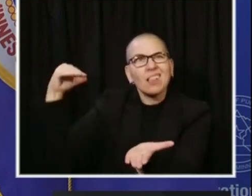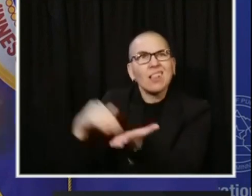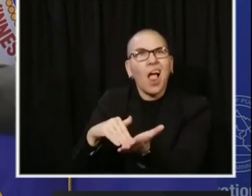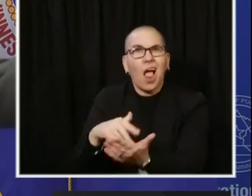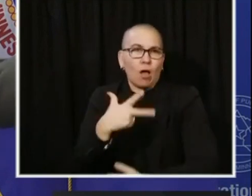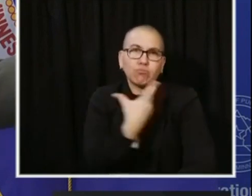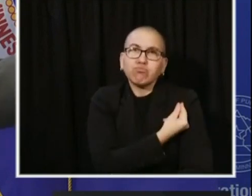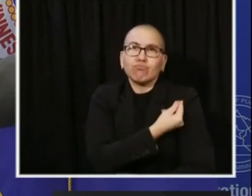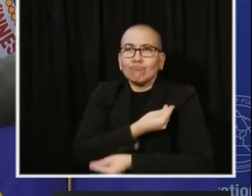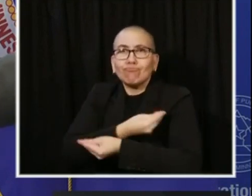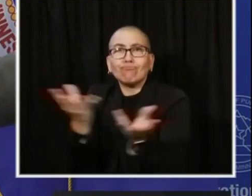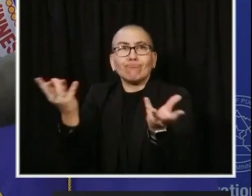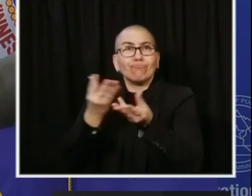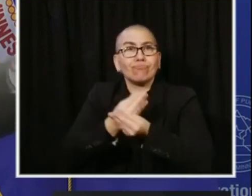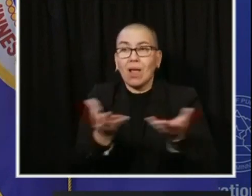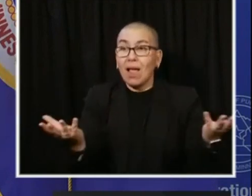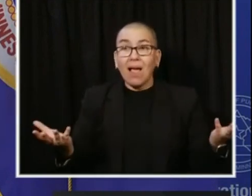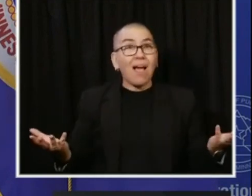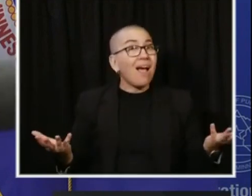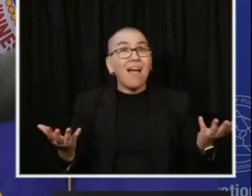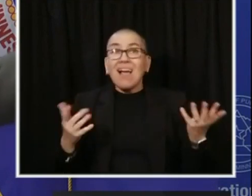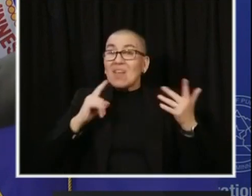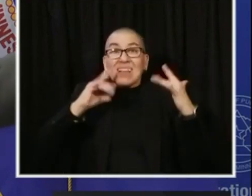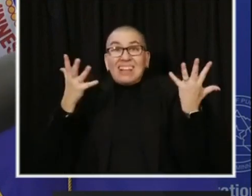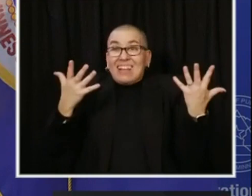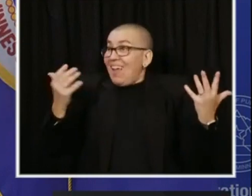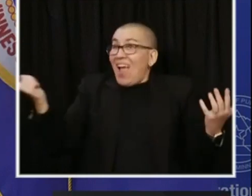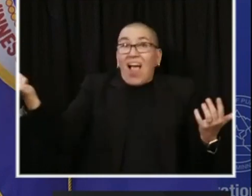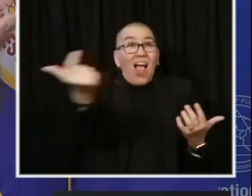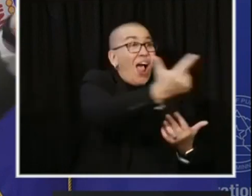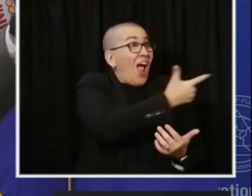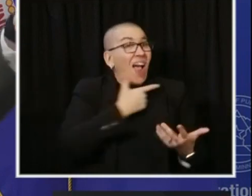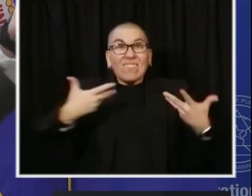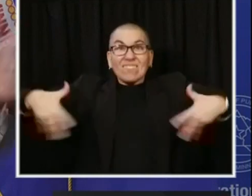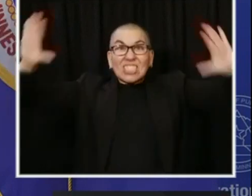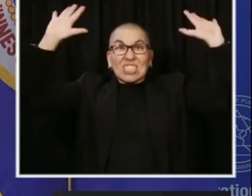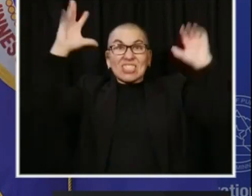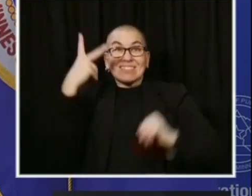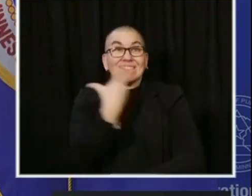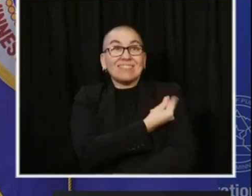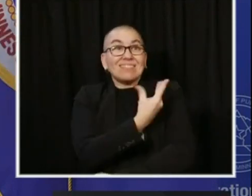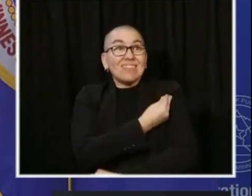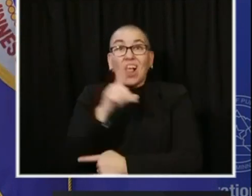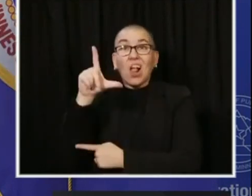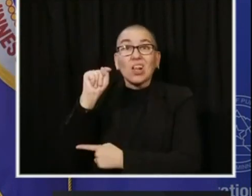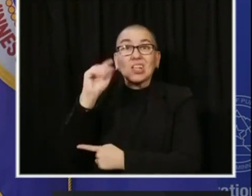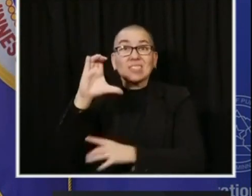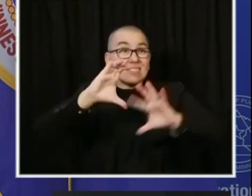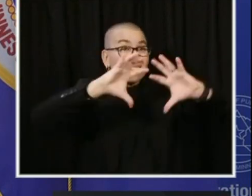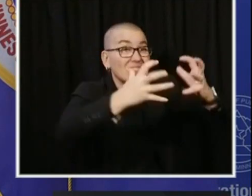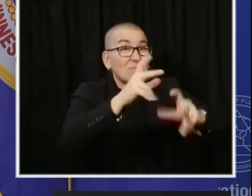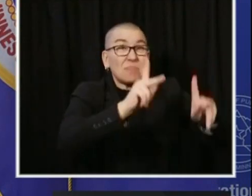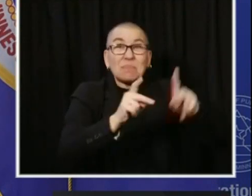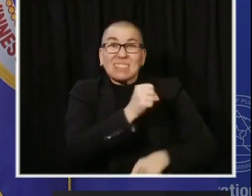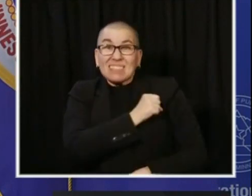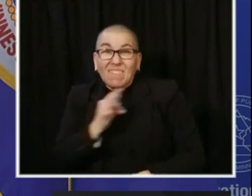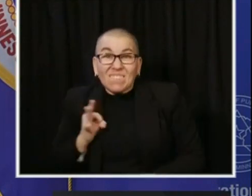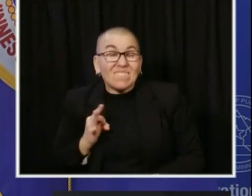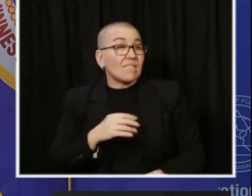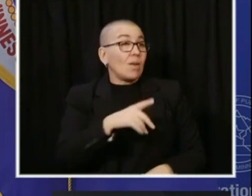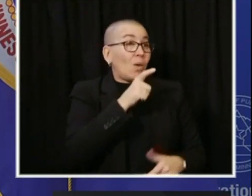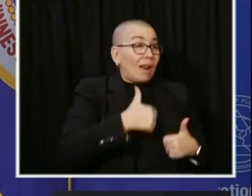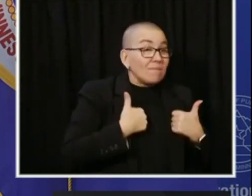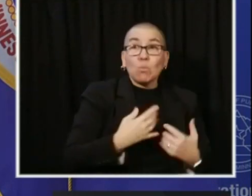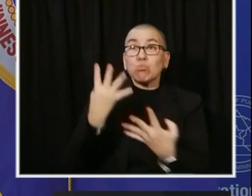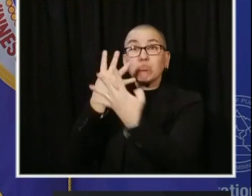where all of our frontline healthcare workers, all of our most vulnerable, all of our seniors are vaccinated, and then we'll get to all the rest of us that will help